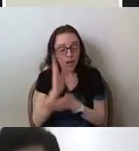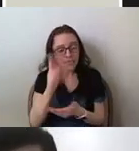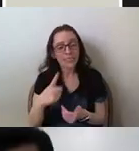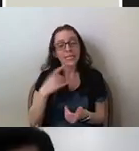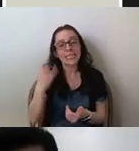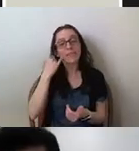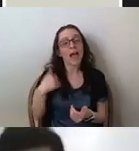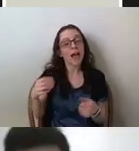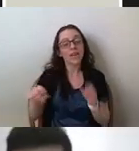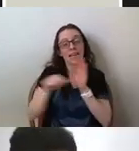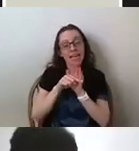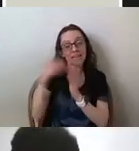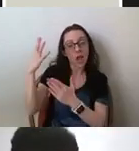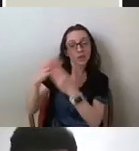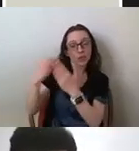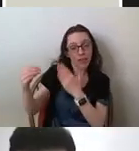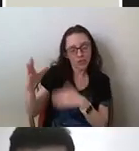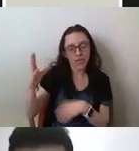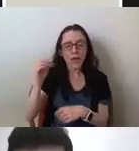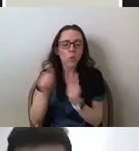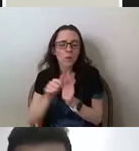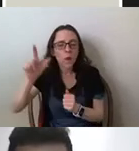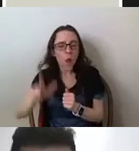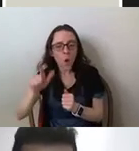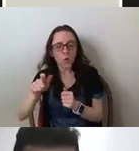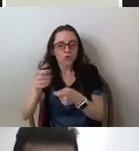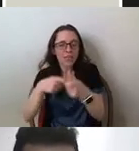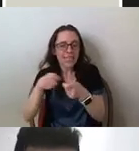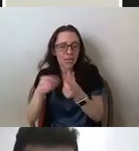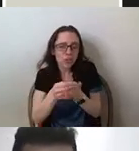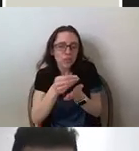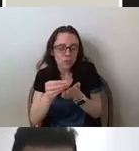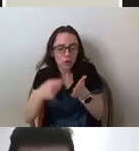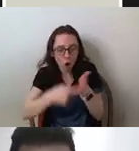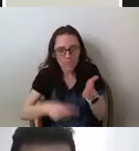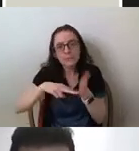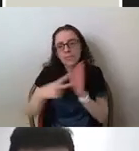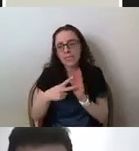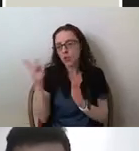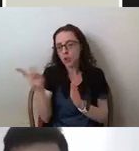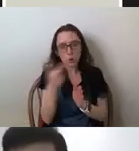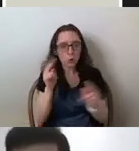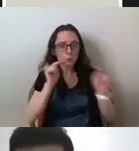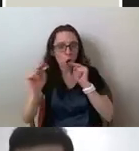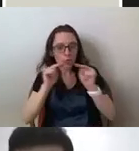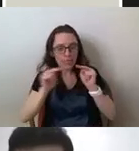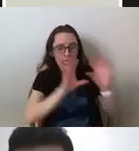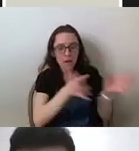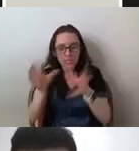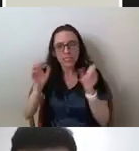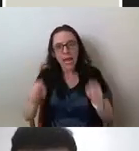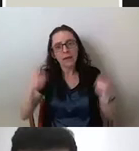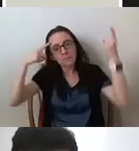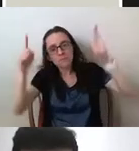um, and with relatively low transaction costs, two, two bargaining parties will arrive at Pareto efficient outcomes, um,